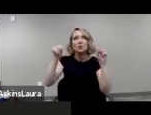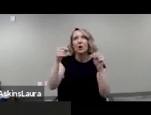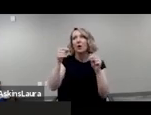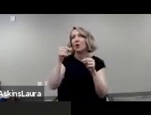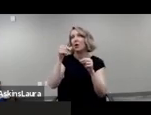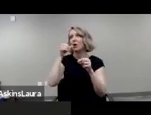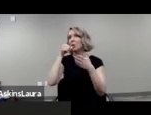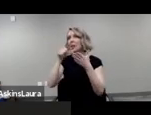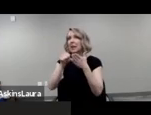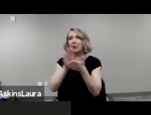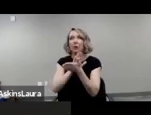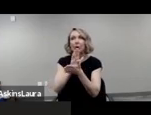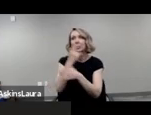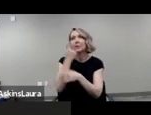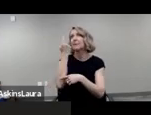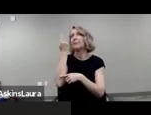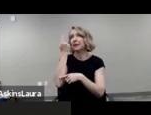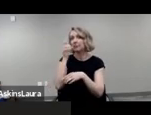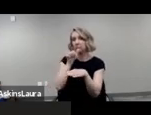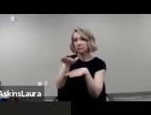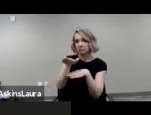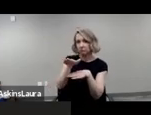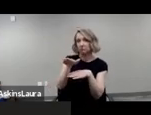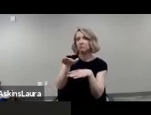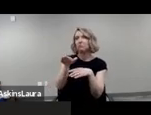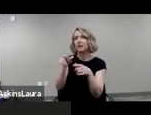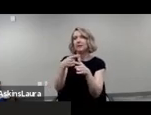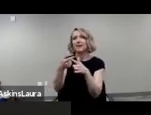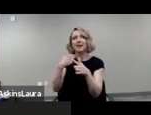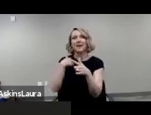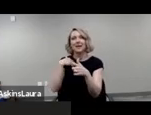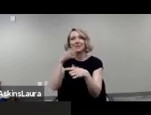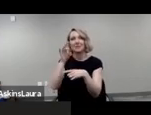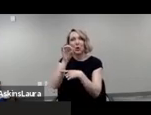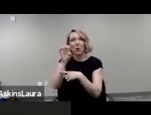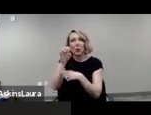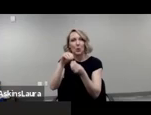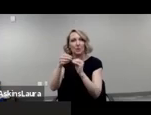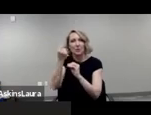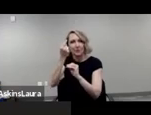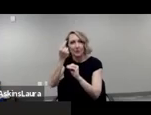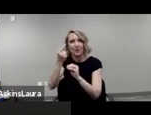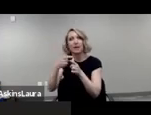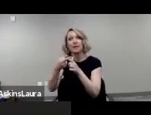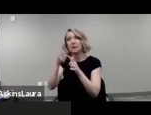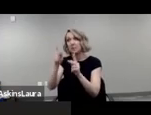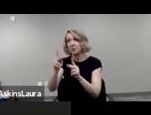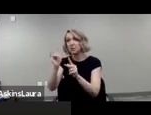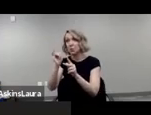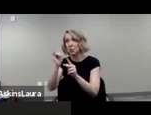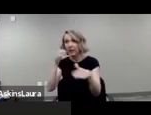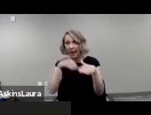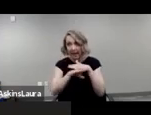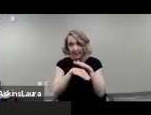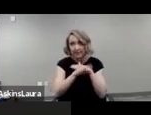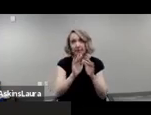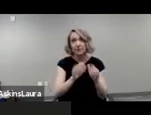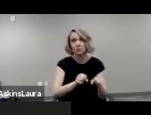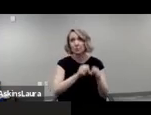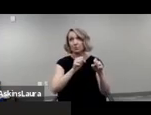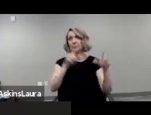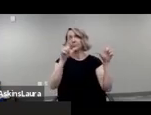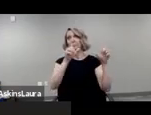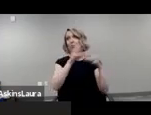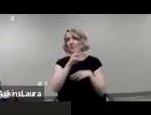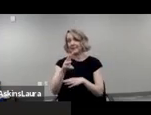that gives their identifier and then they go on the the website and fill out the census information so it's not necessarily that